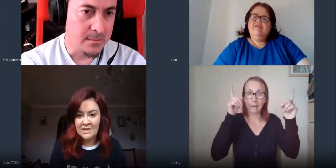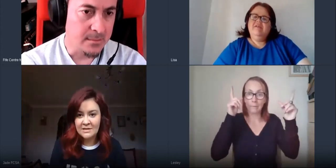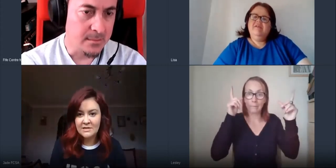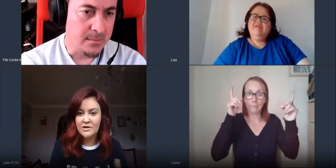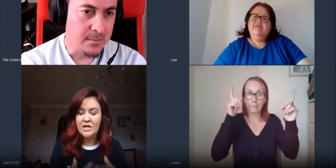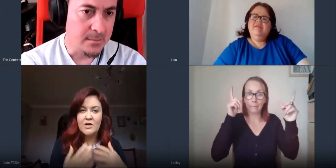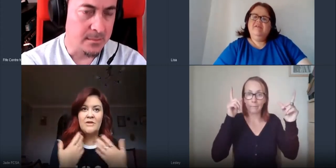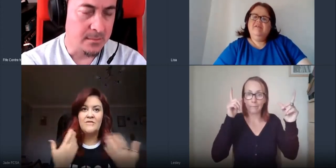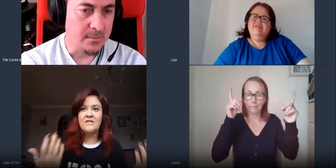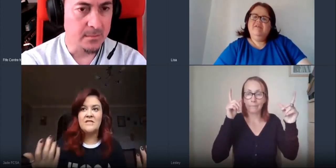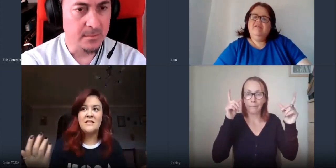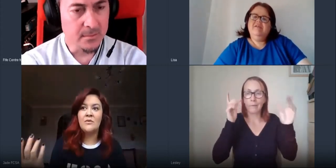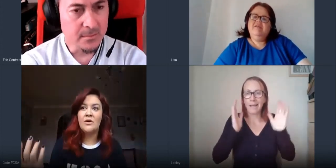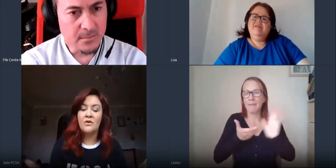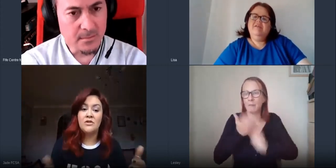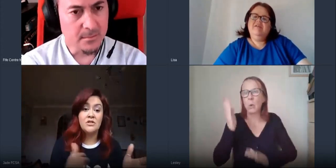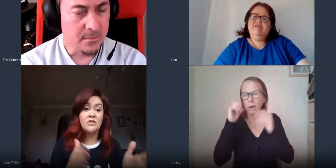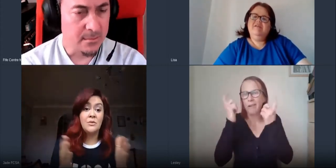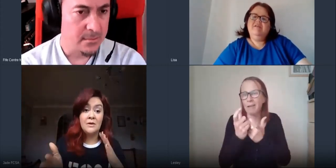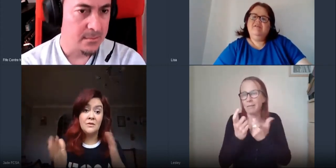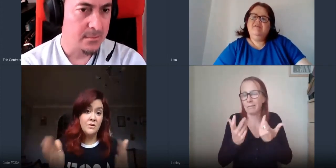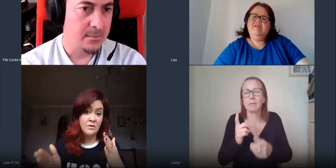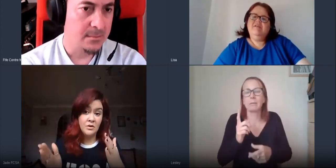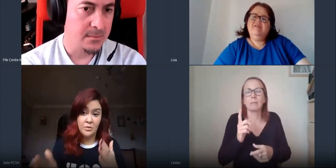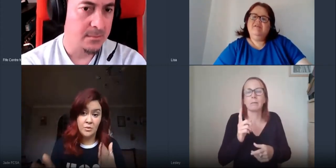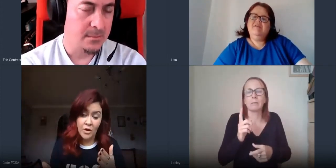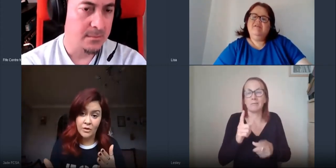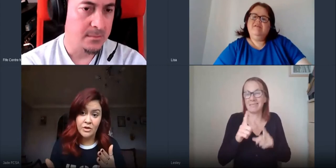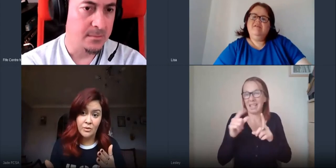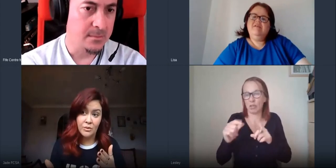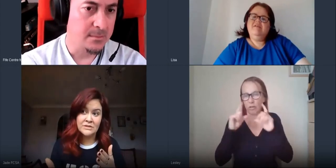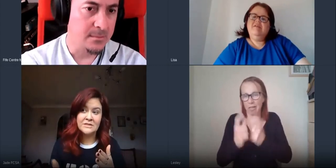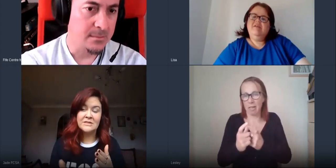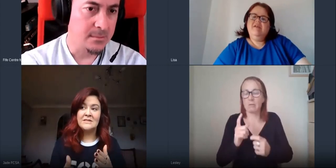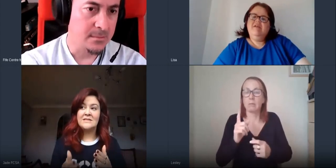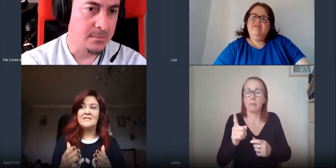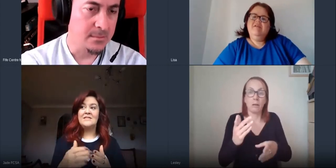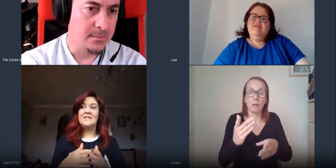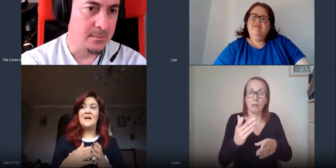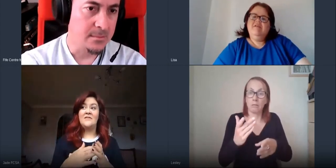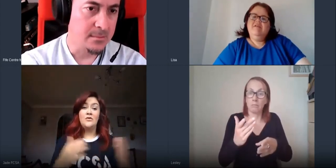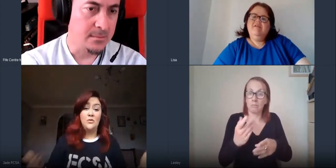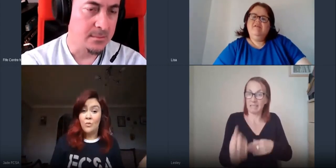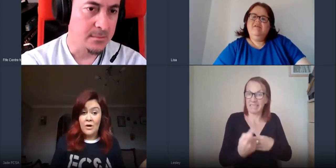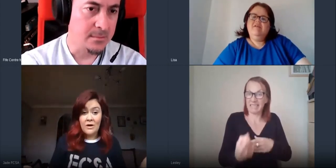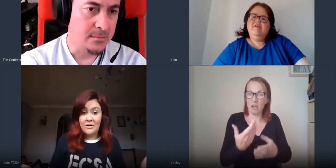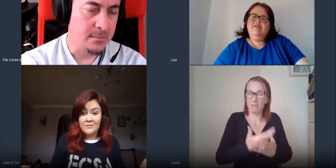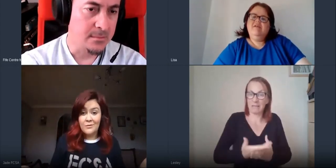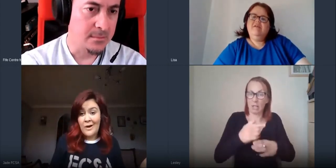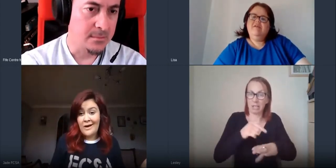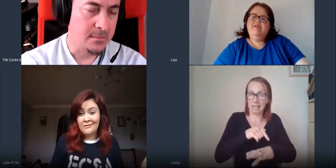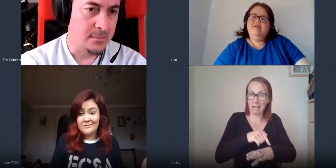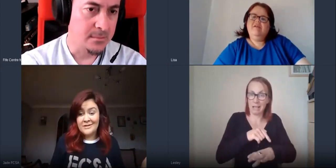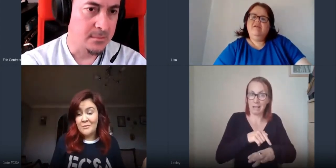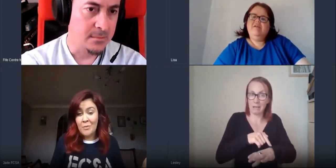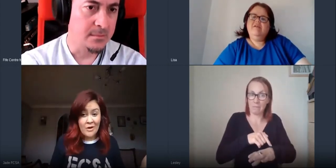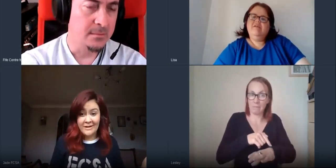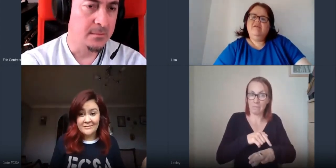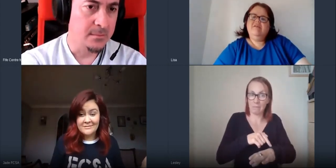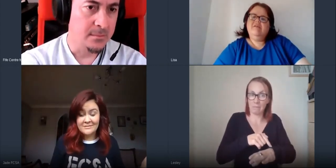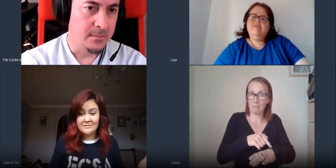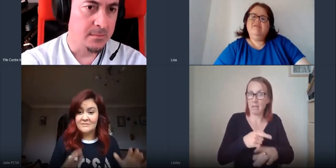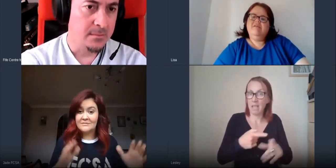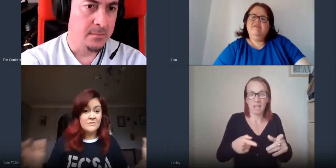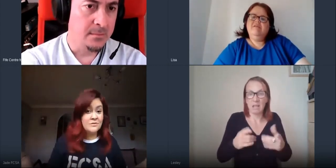classes but if this is a day where you're just doing you know work on your own if you don't work well in the morning